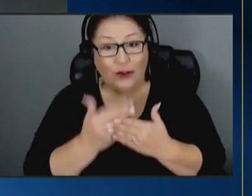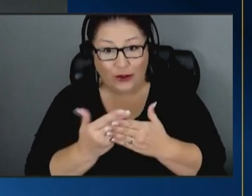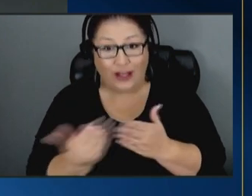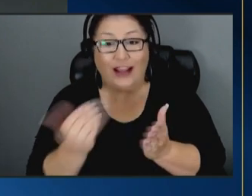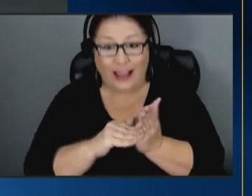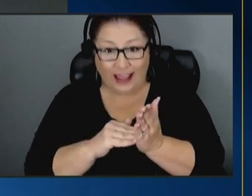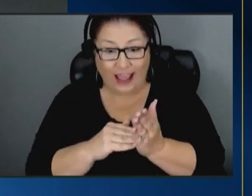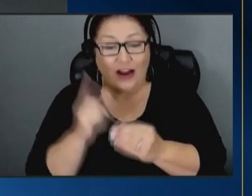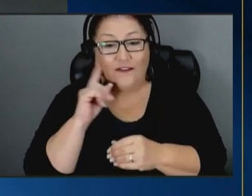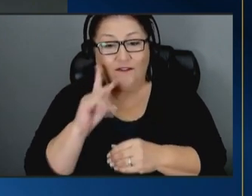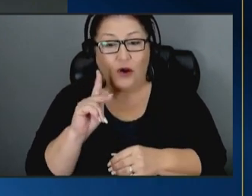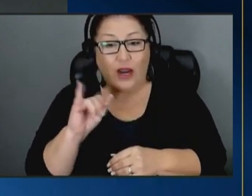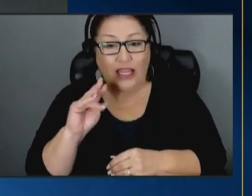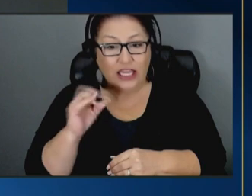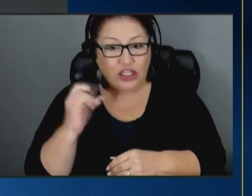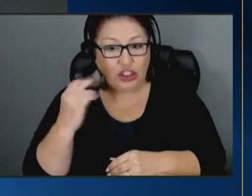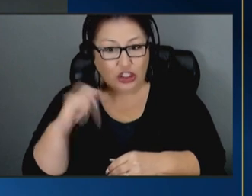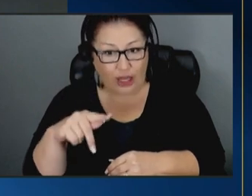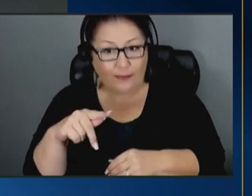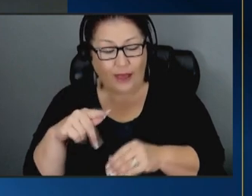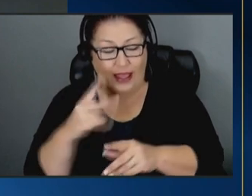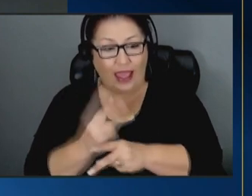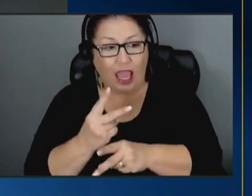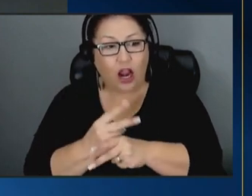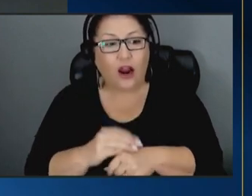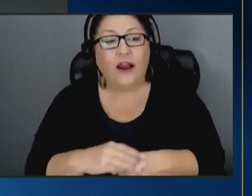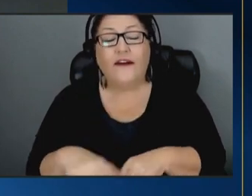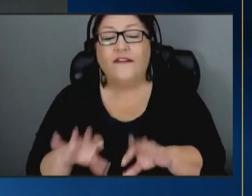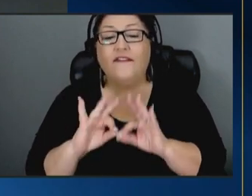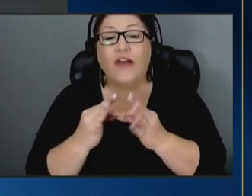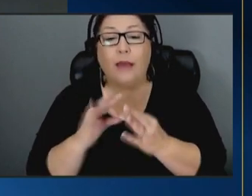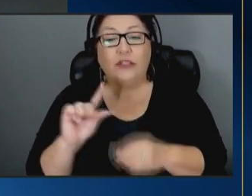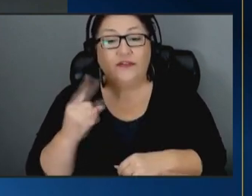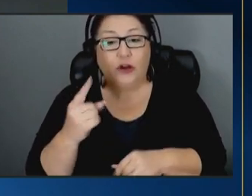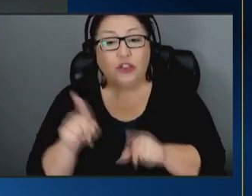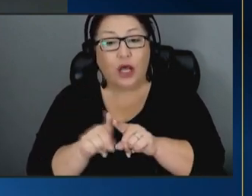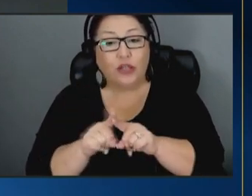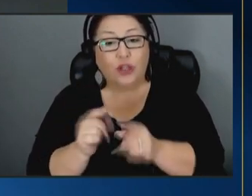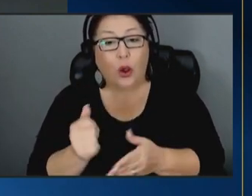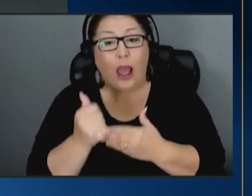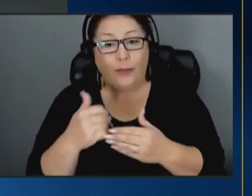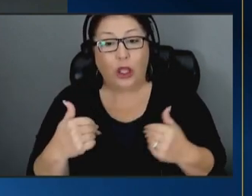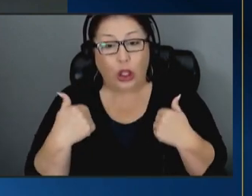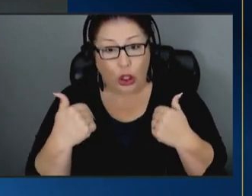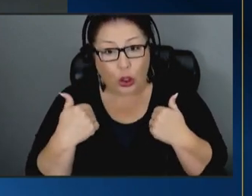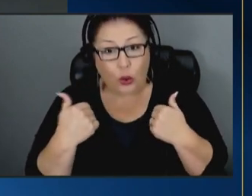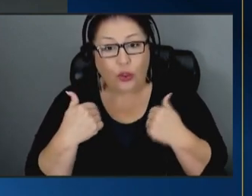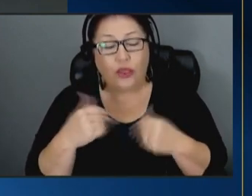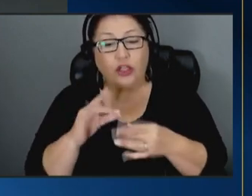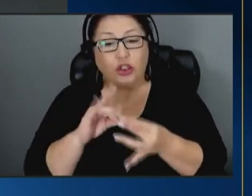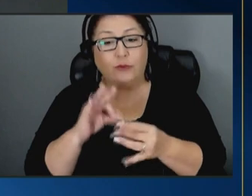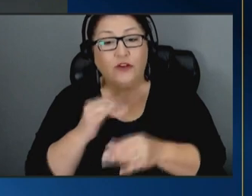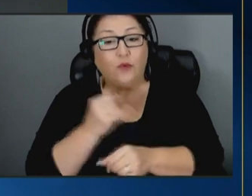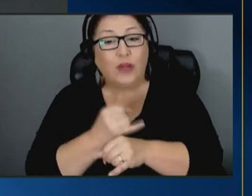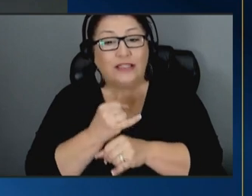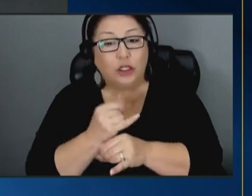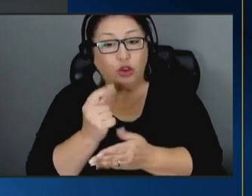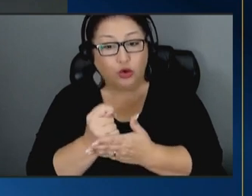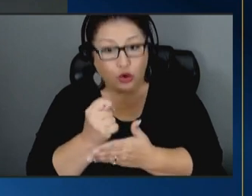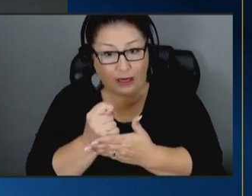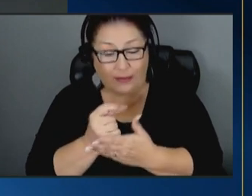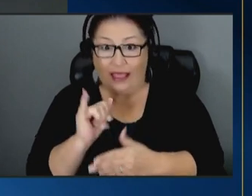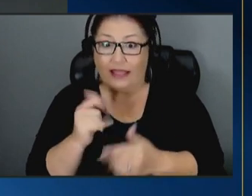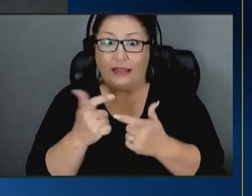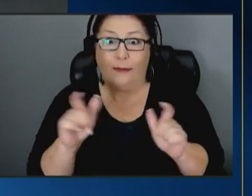kinship care families first is also helping youth intensive residential treatment that's a big deal